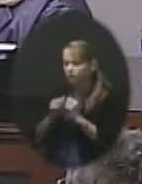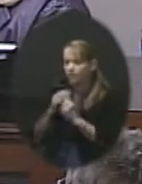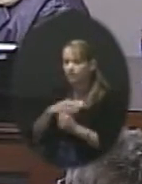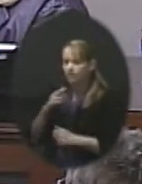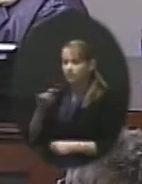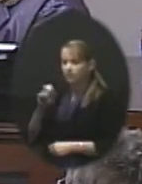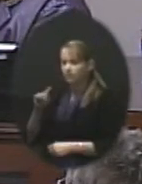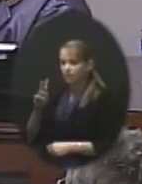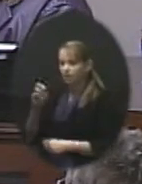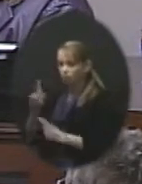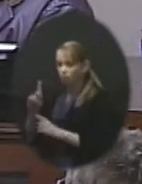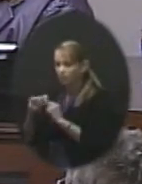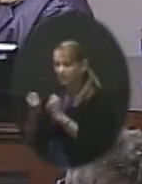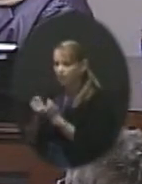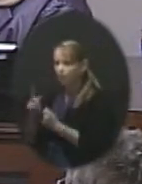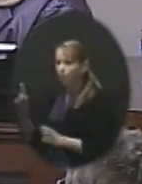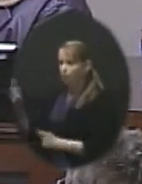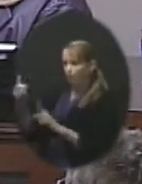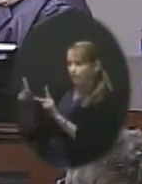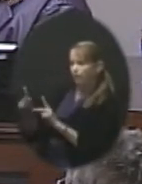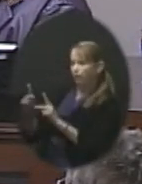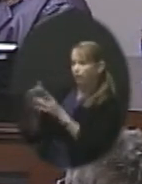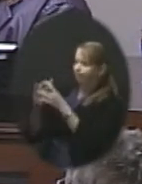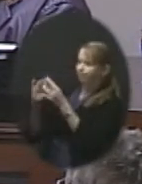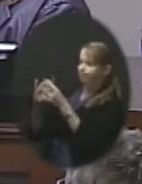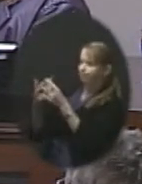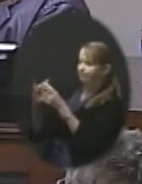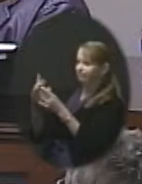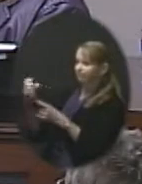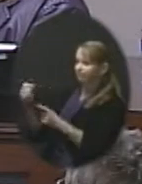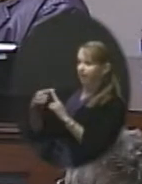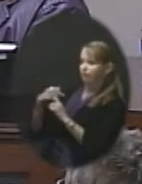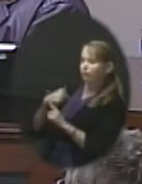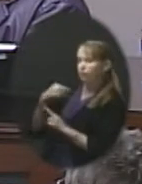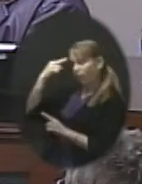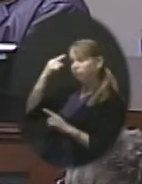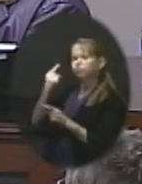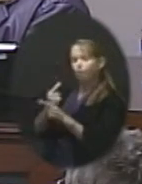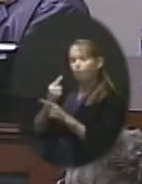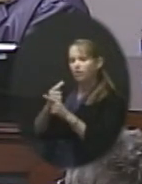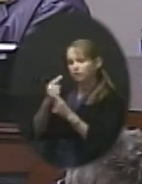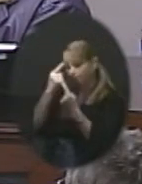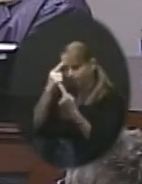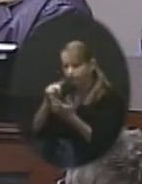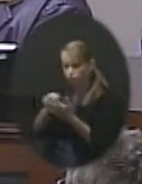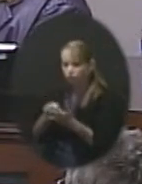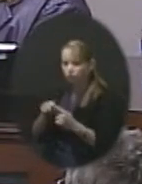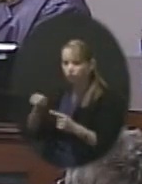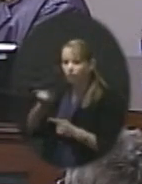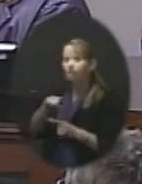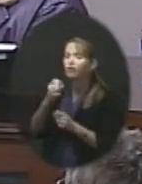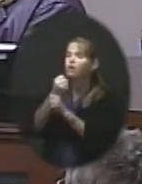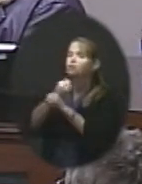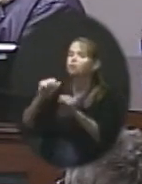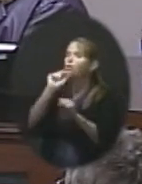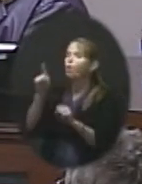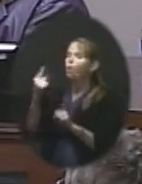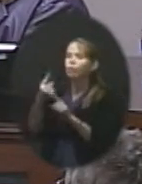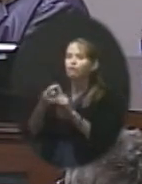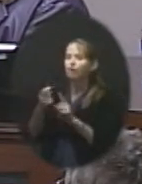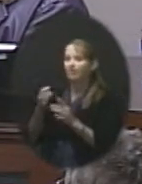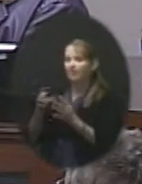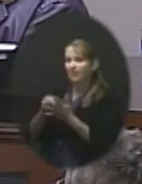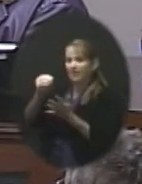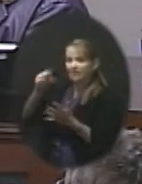them wrote me back a little comment that I thought was appropriate and I wanted to read it to you. Security doesn't only come from the expensive black